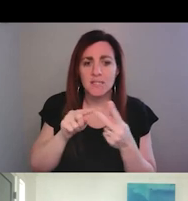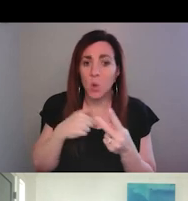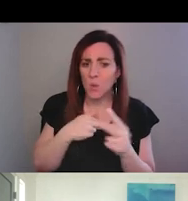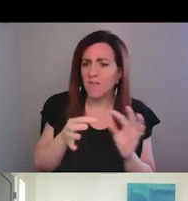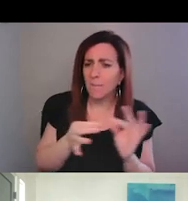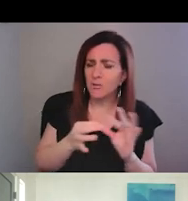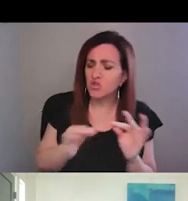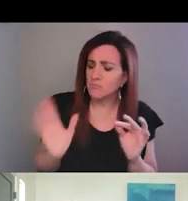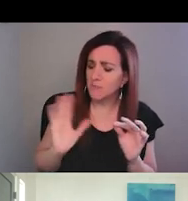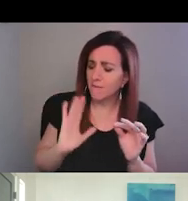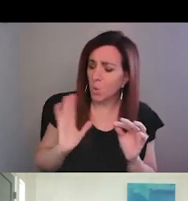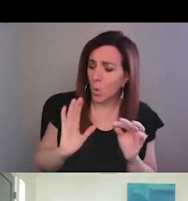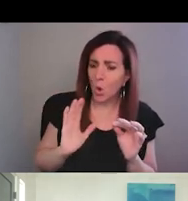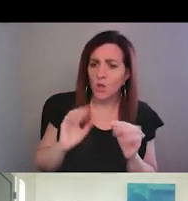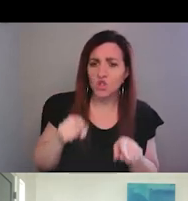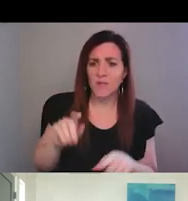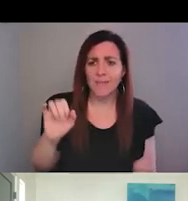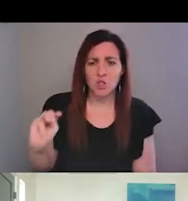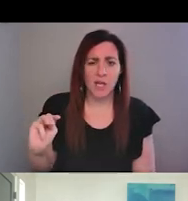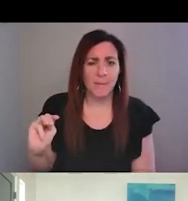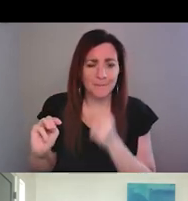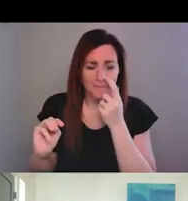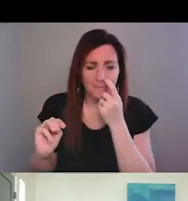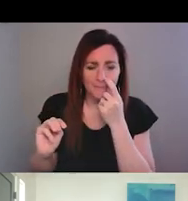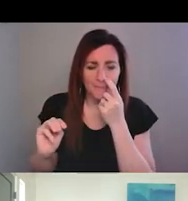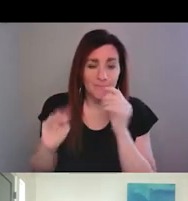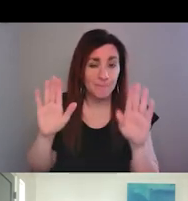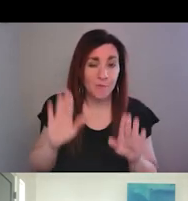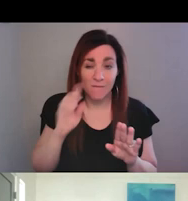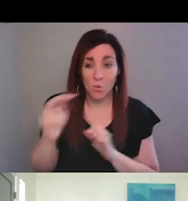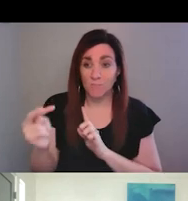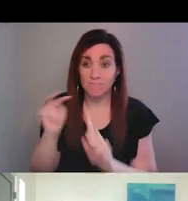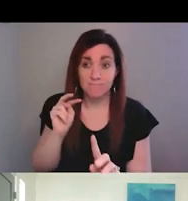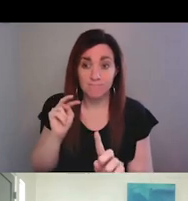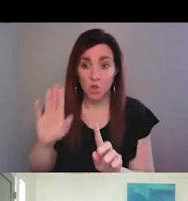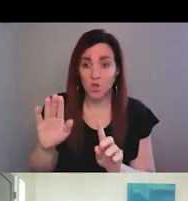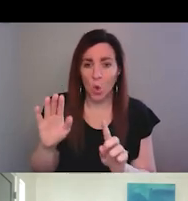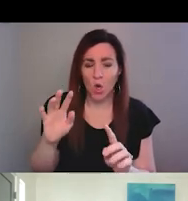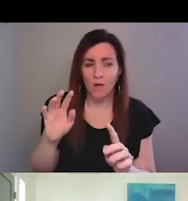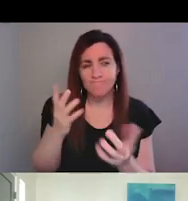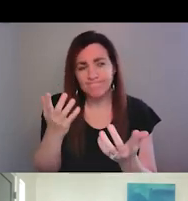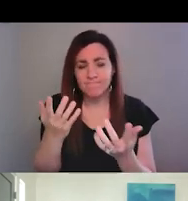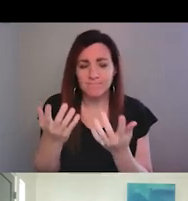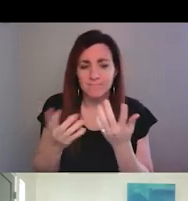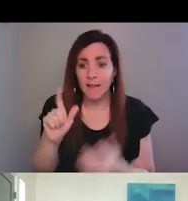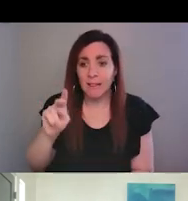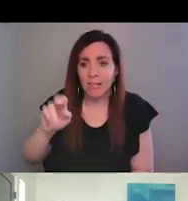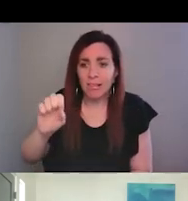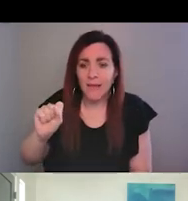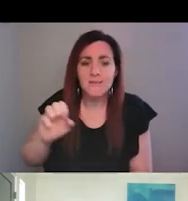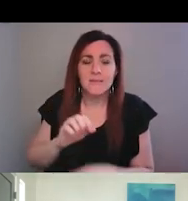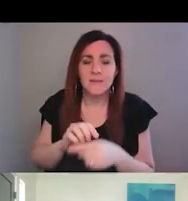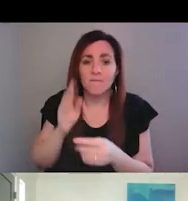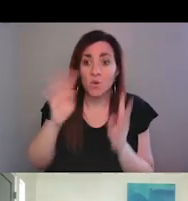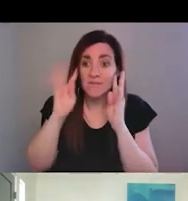mentioned before actually in the jam, uh, but it's great to get your perspective in your lens on the innovations. Uh, can you share what